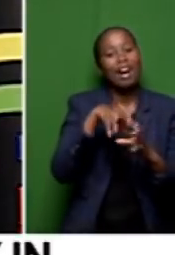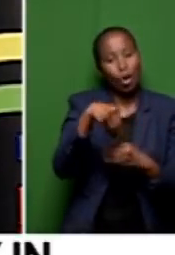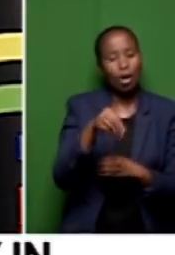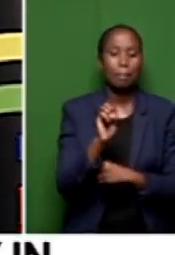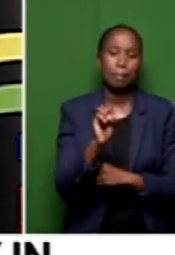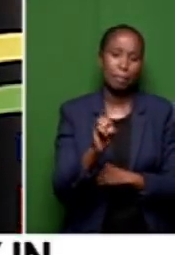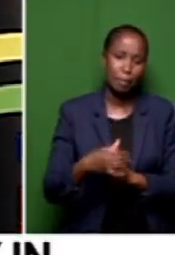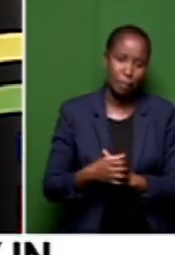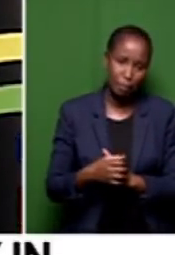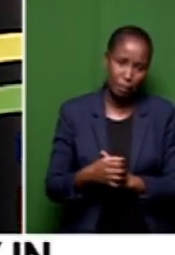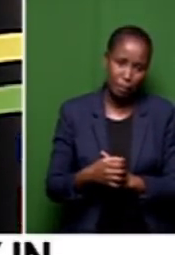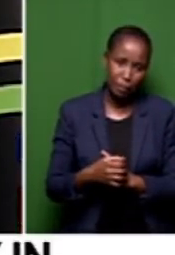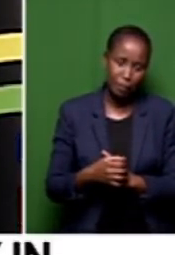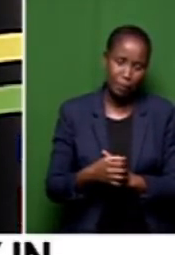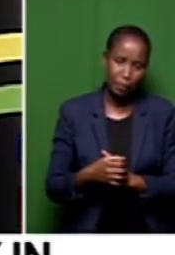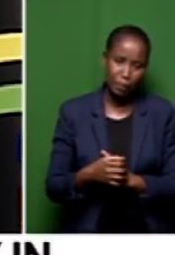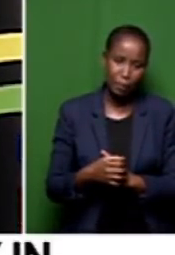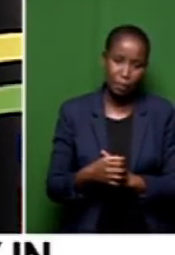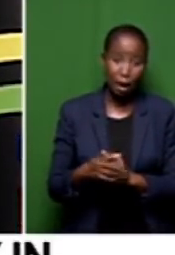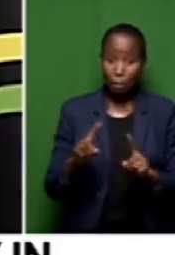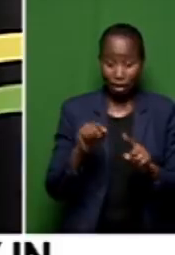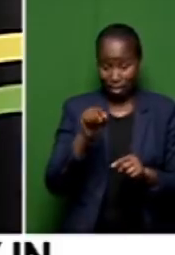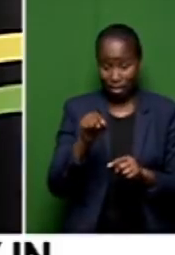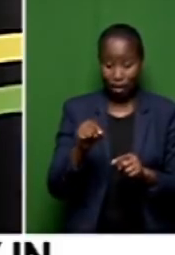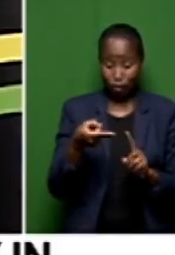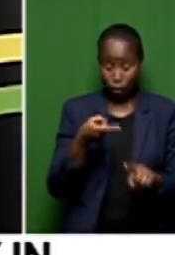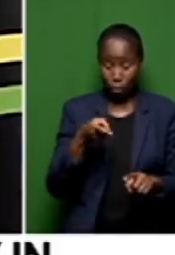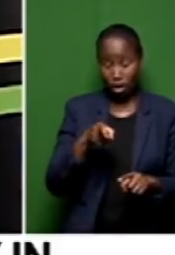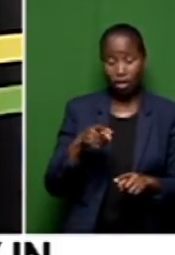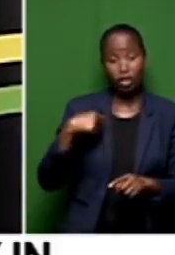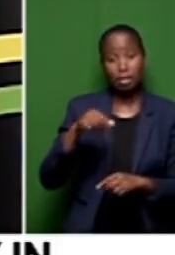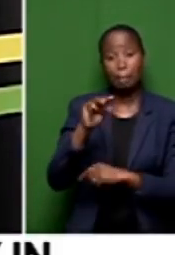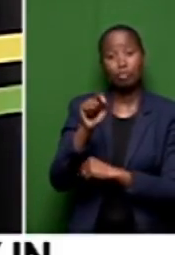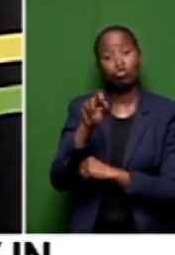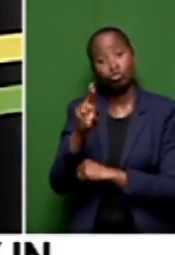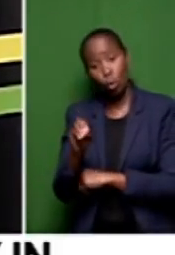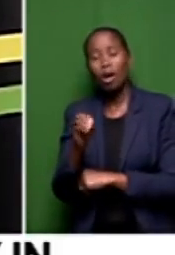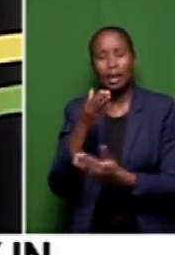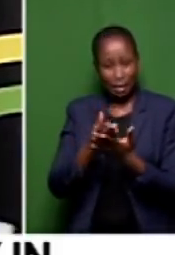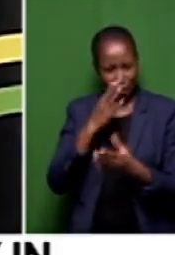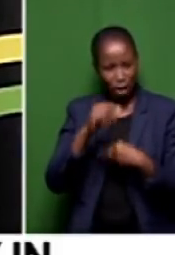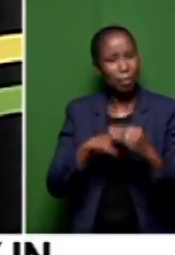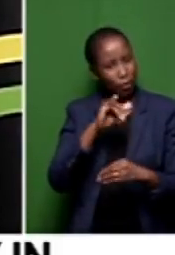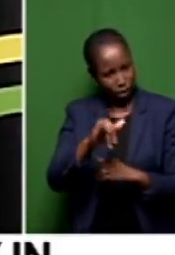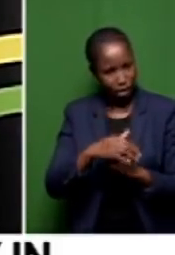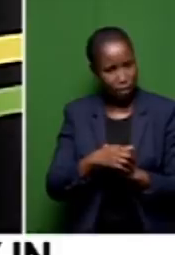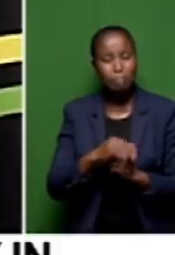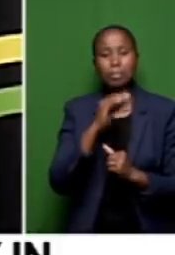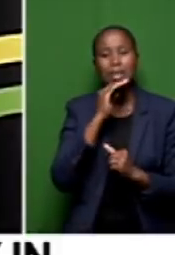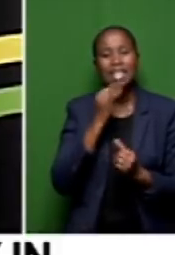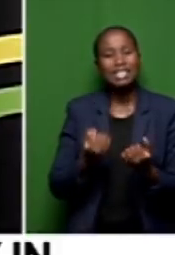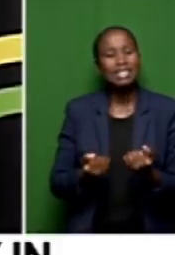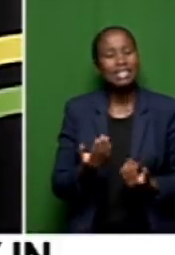hasn't been a great bit of a regression in this particular metro. So, let's talk about that. And how does this impact on service